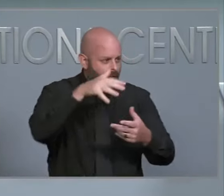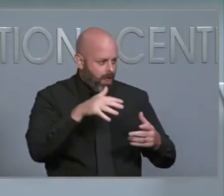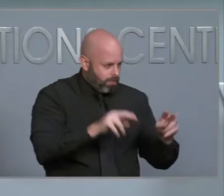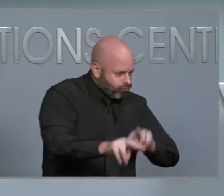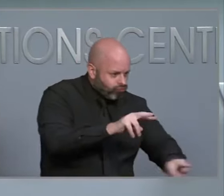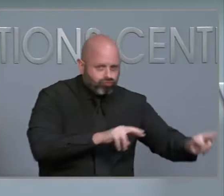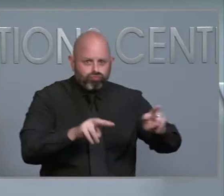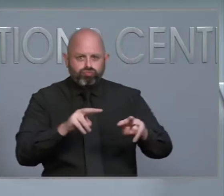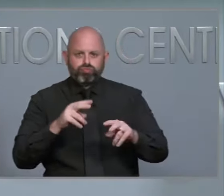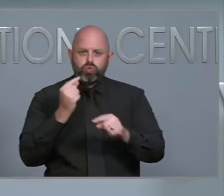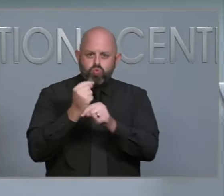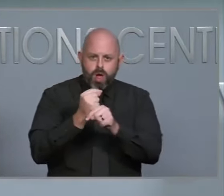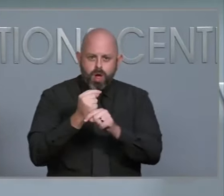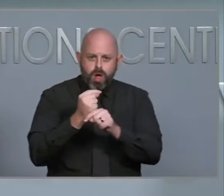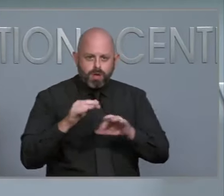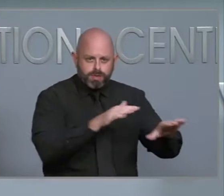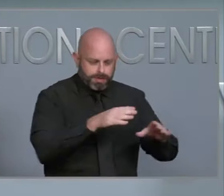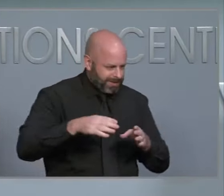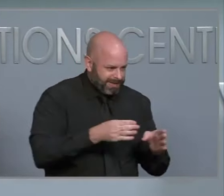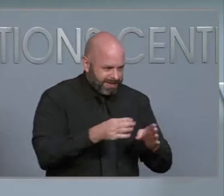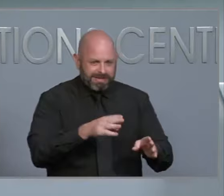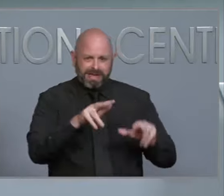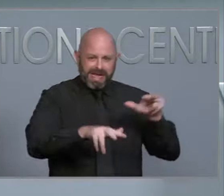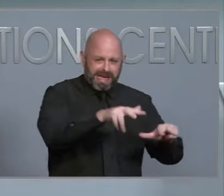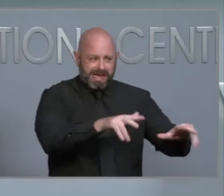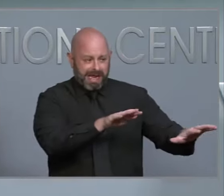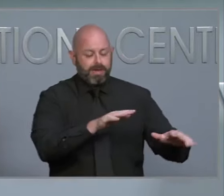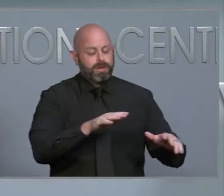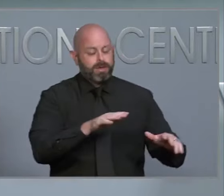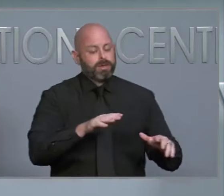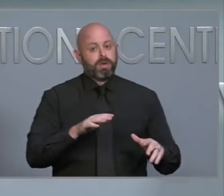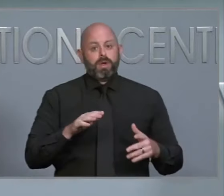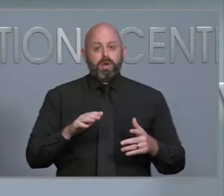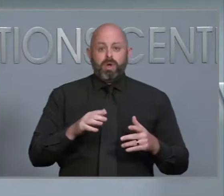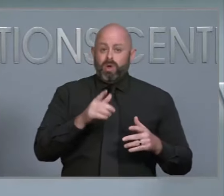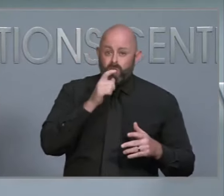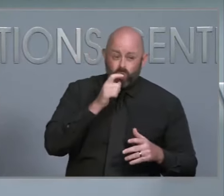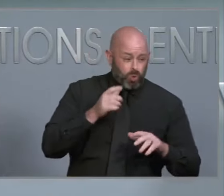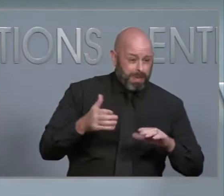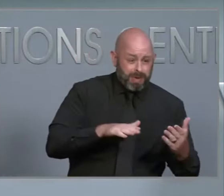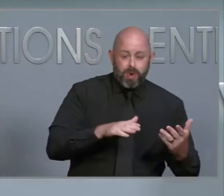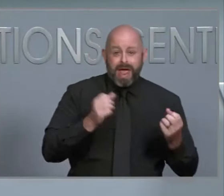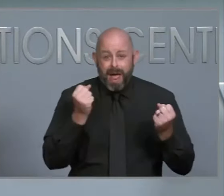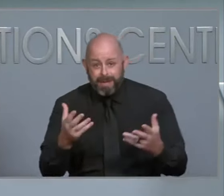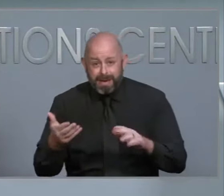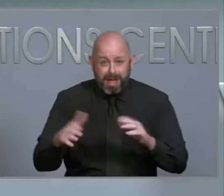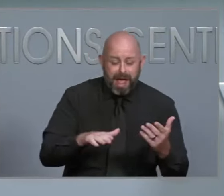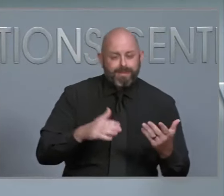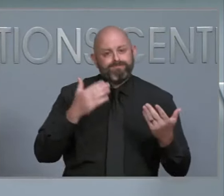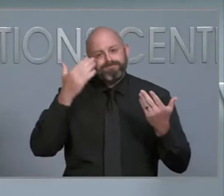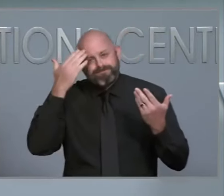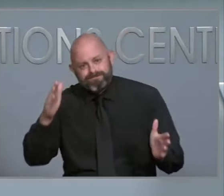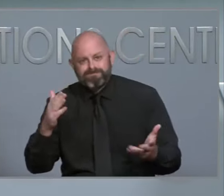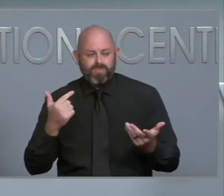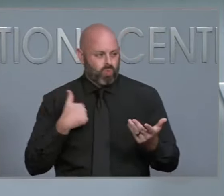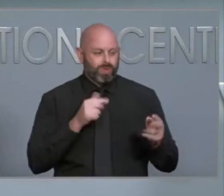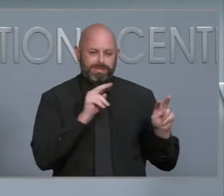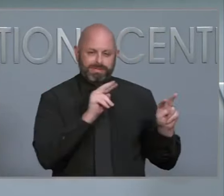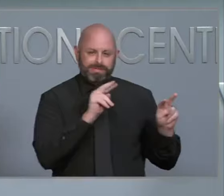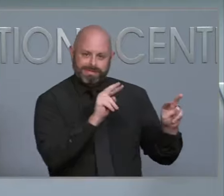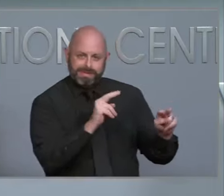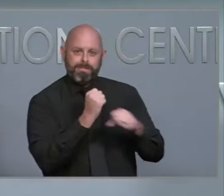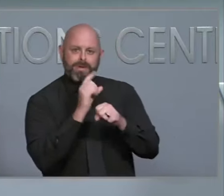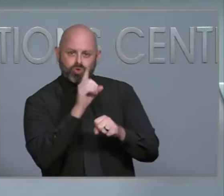is long and complicated. You got to make sure you notify family members. I